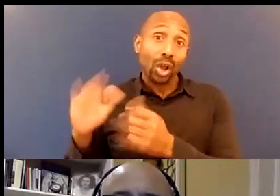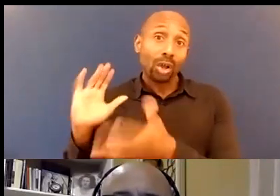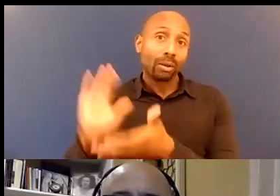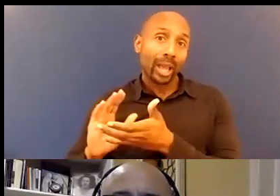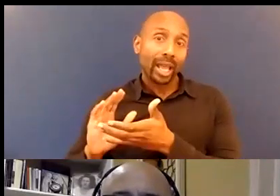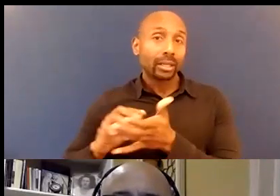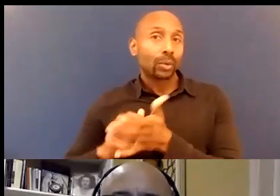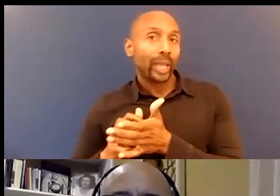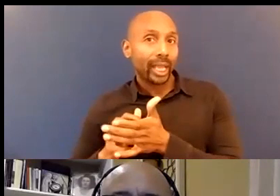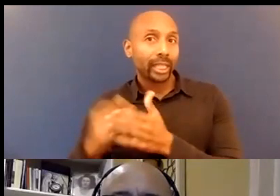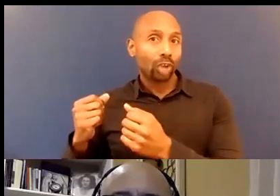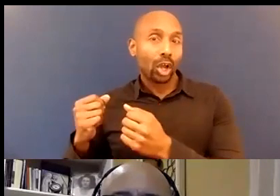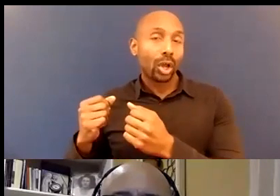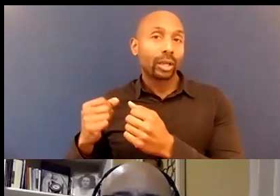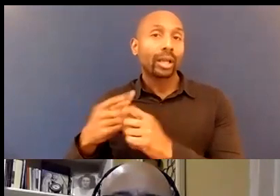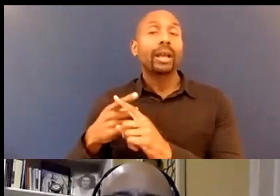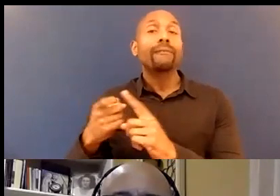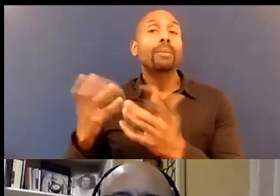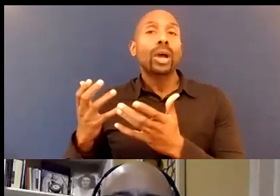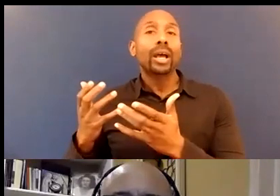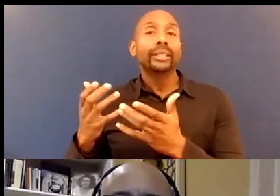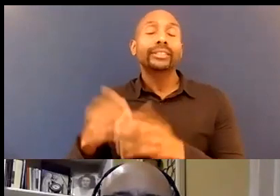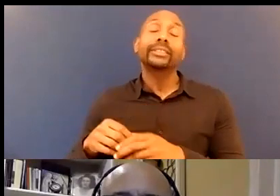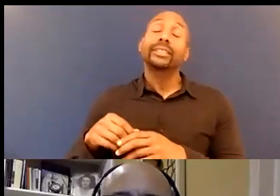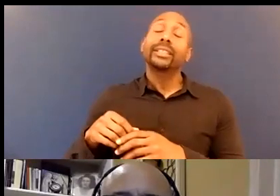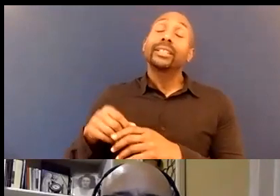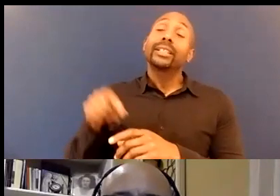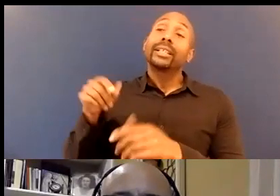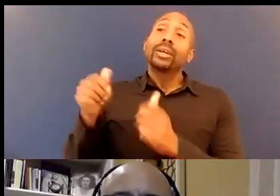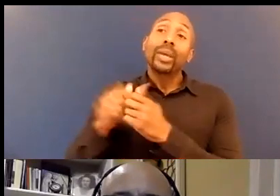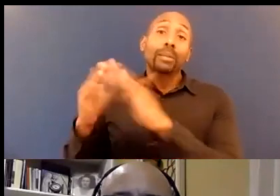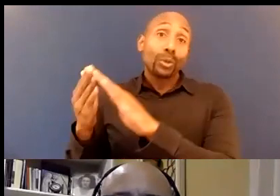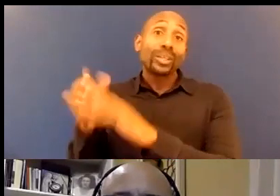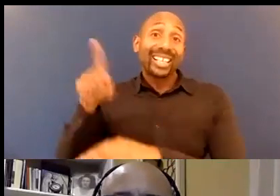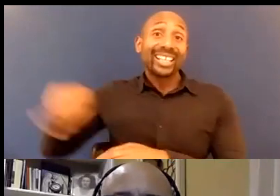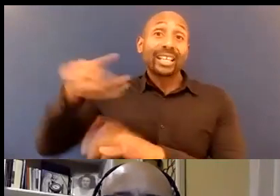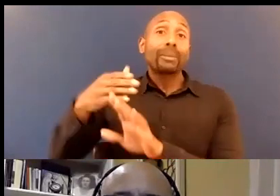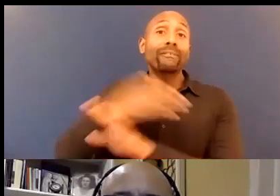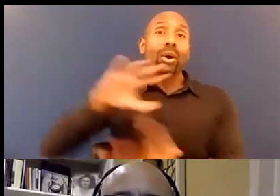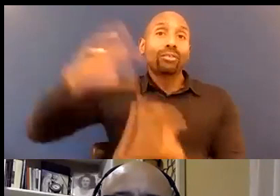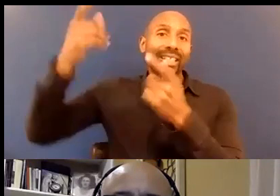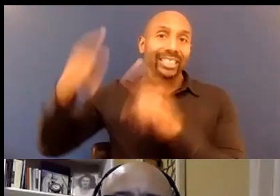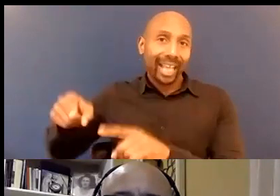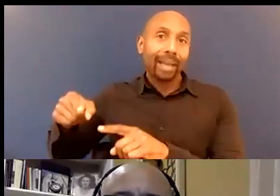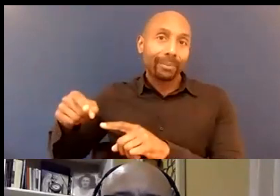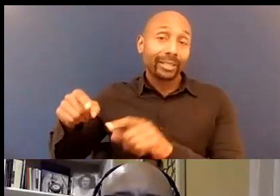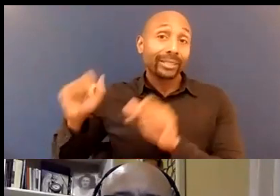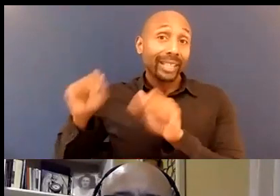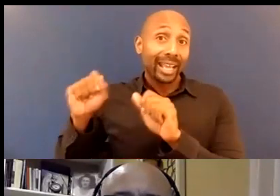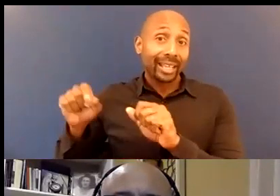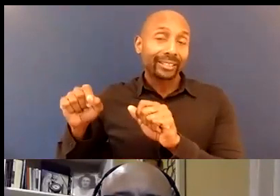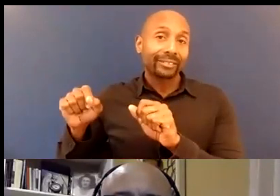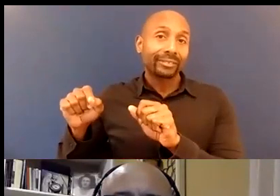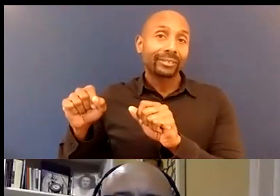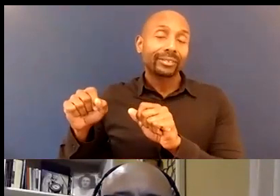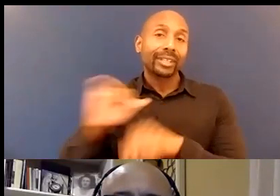relationships that we build long before we have crisis in our communities and that is so vitally important to this you know we can we can put uh we